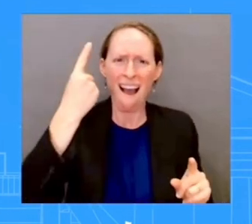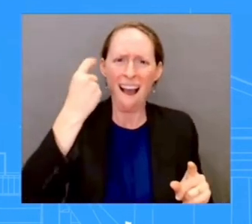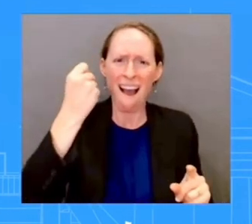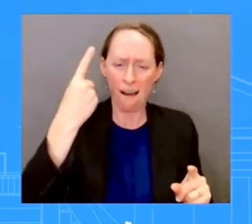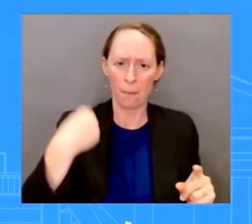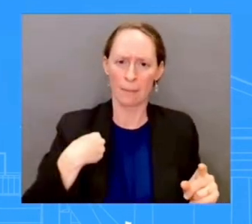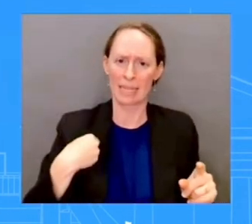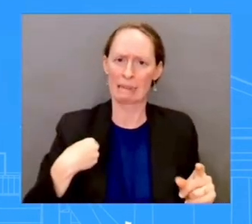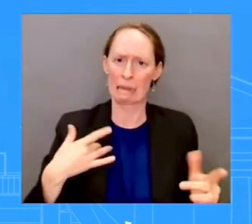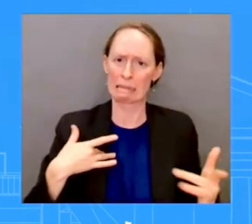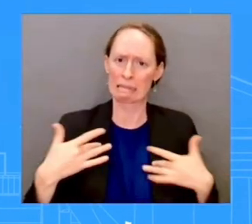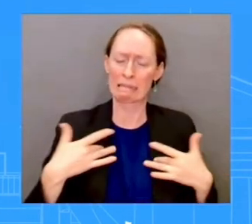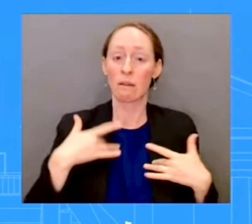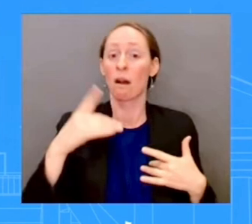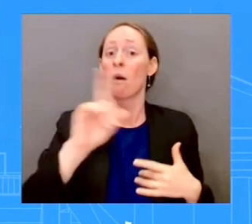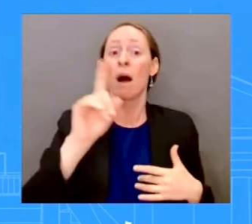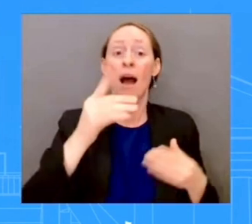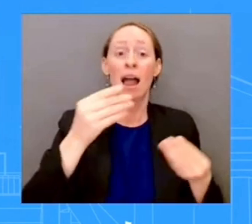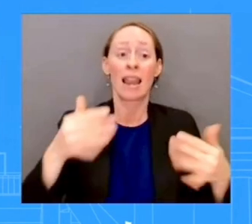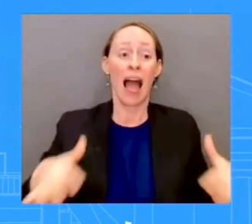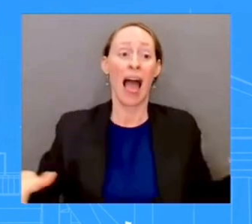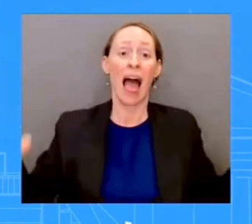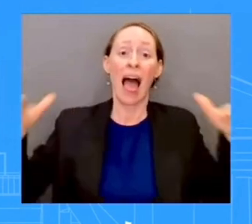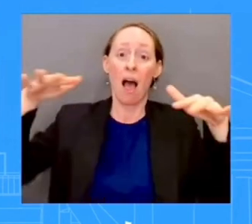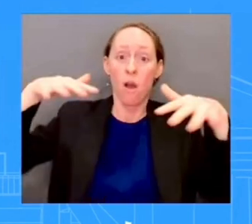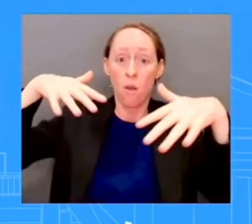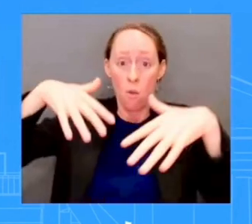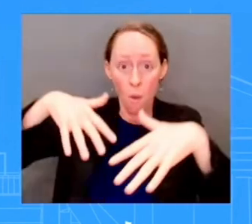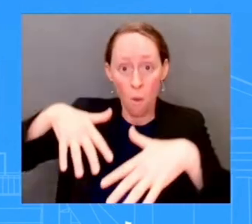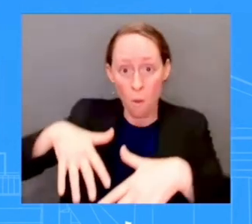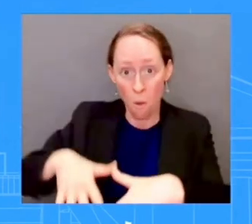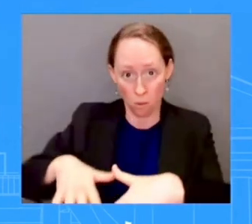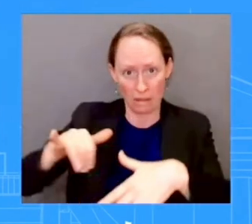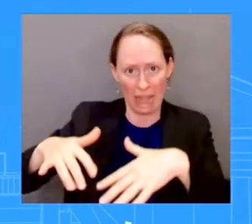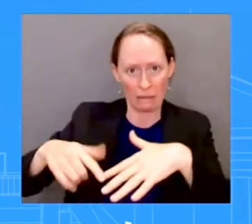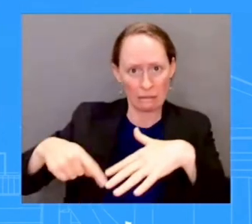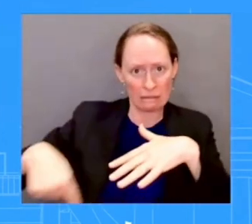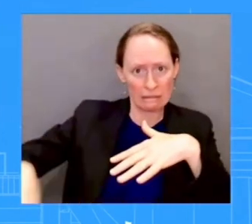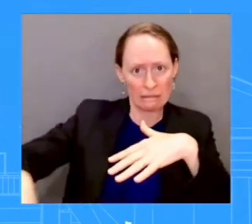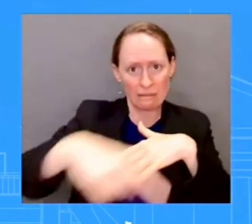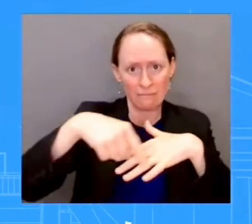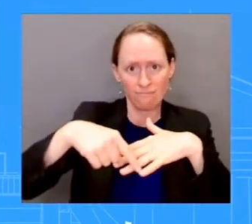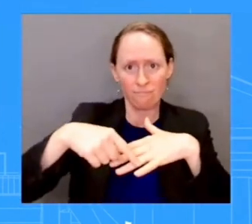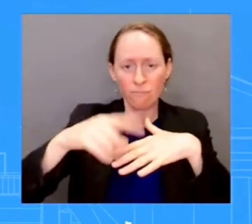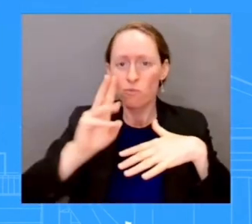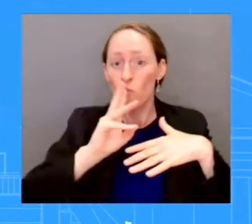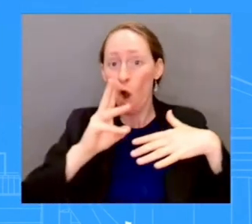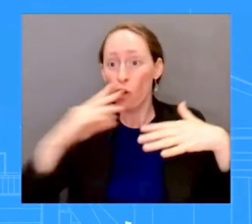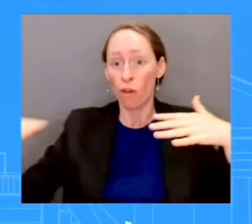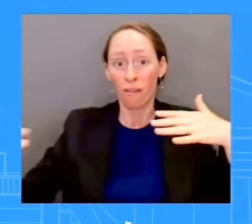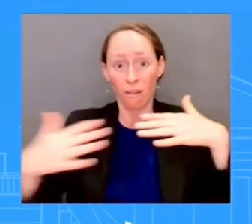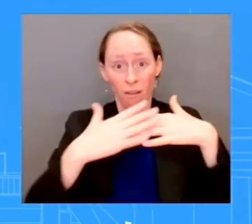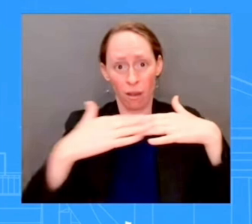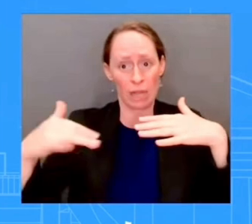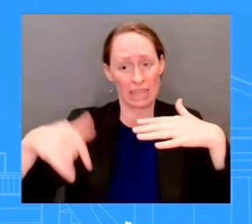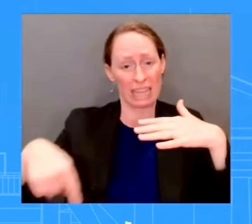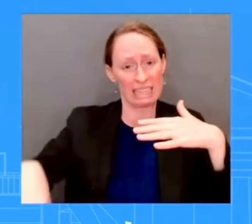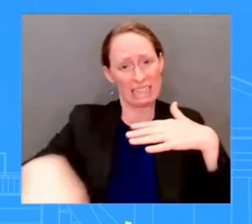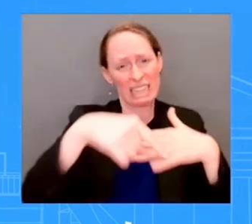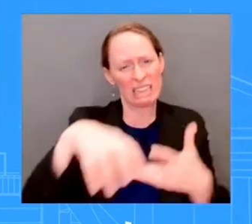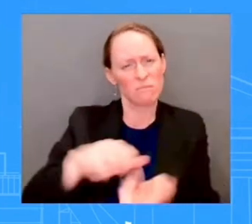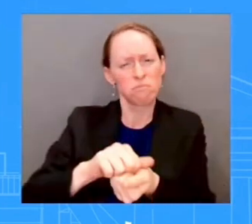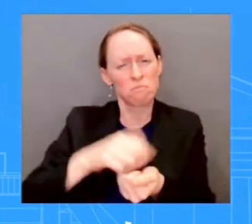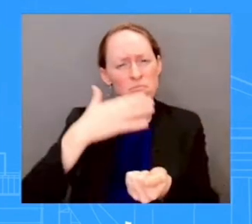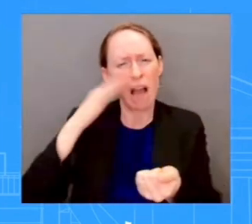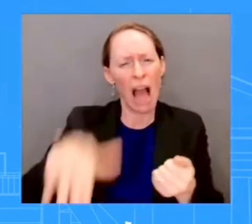in that bend in Florida, the big bend in Florida. And so that will likely be the area in which we have to invest the